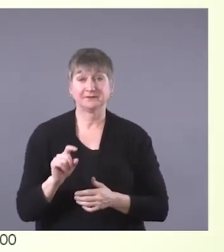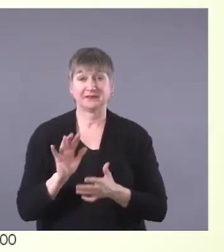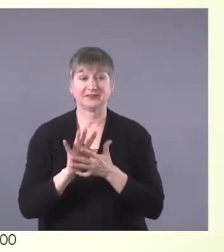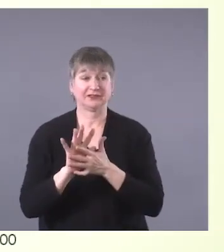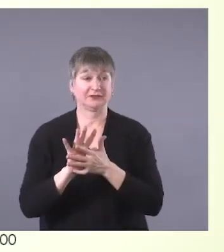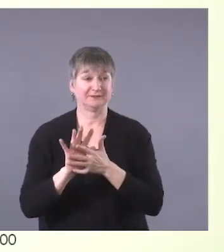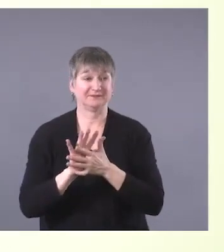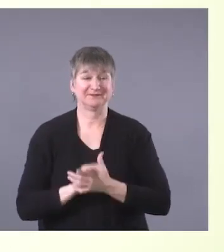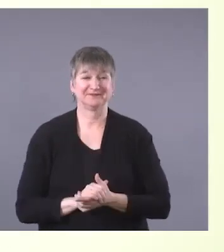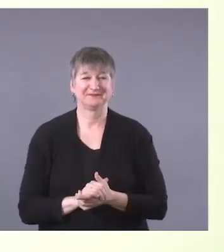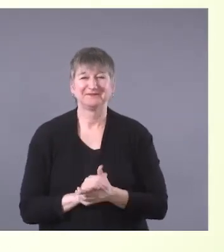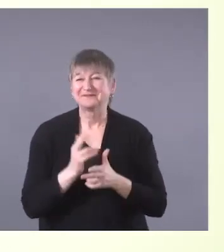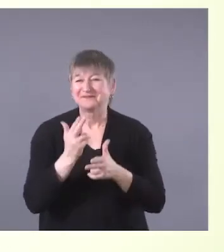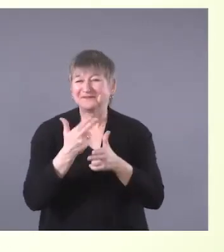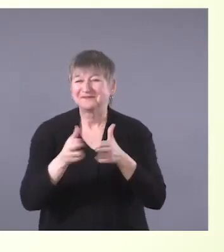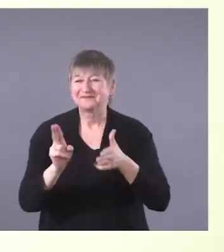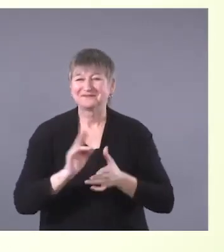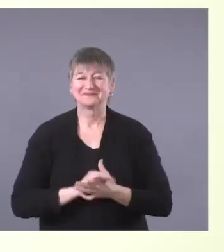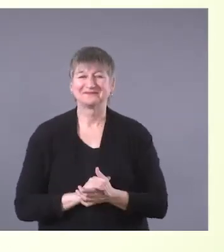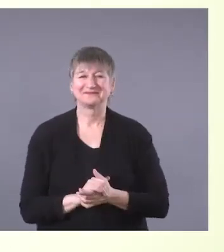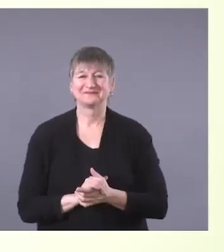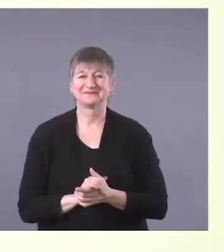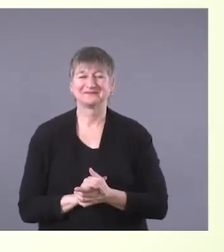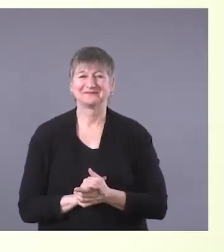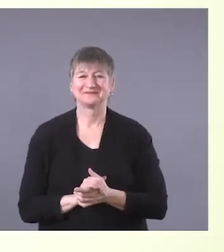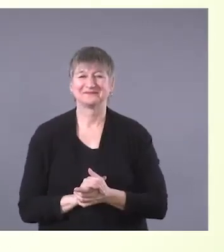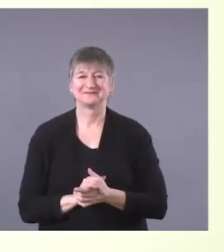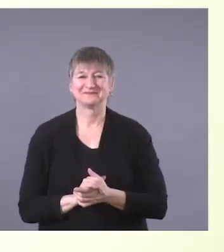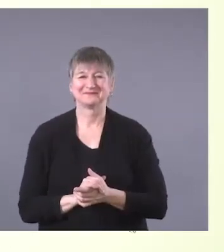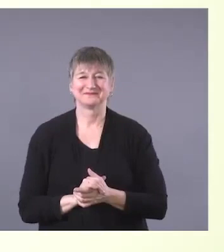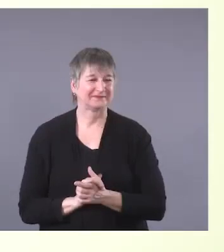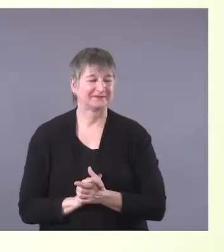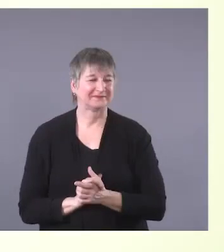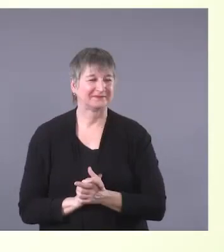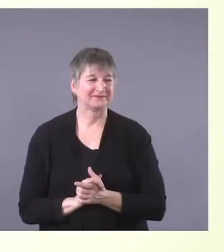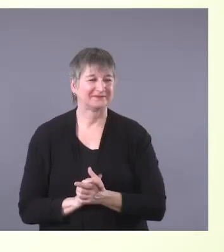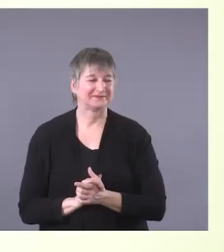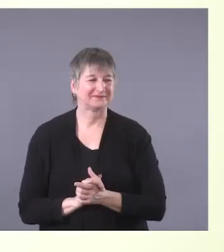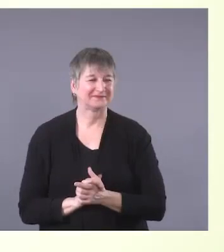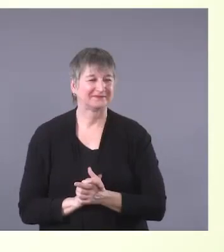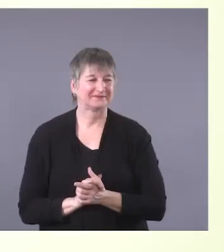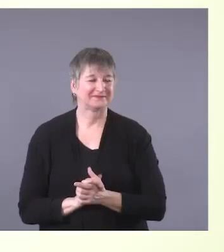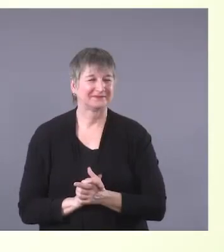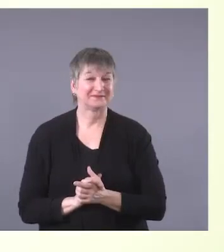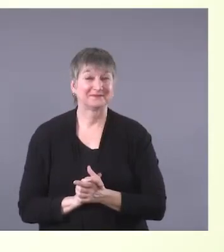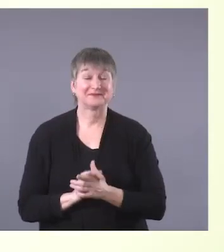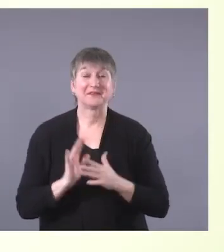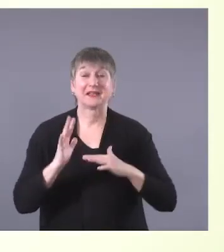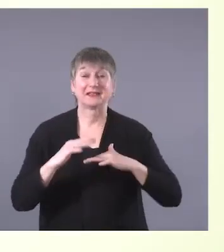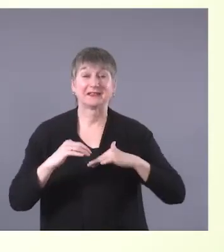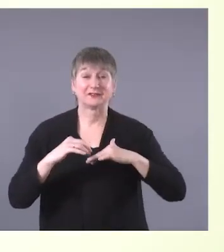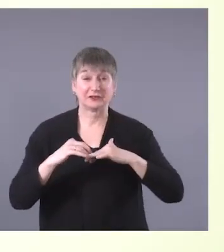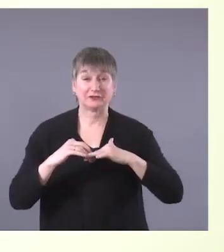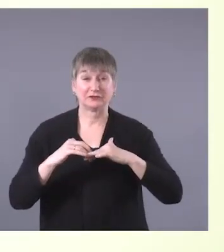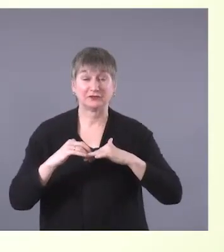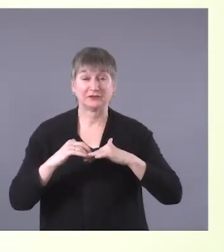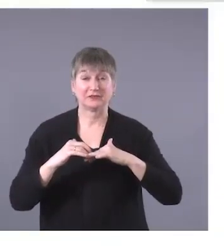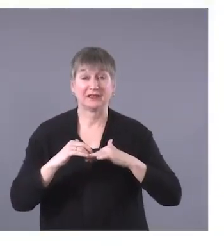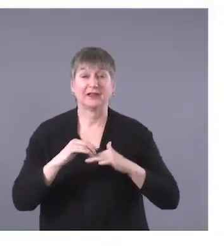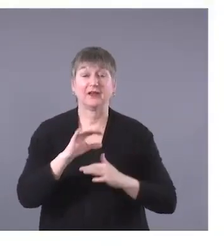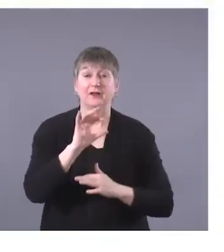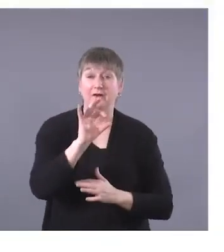very brief, but it's really insightful. So enjoy. Indigenous, First Nations, Inuit,